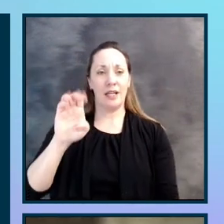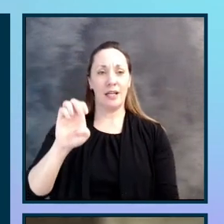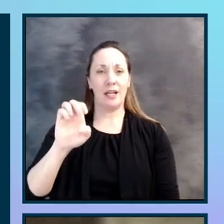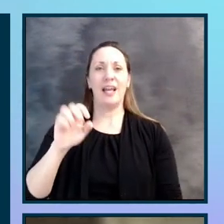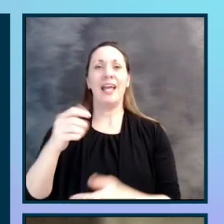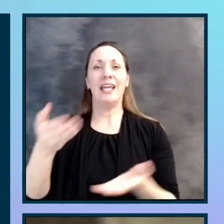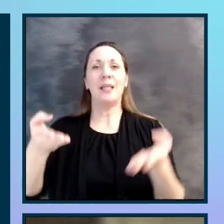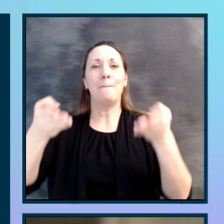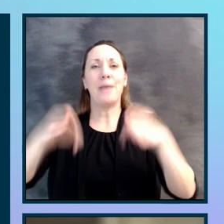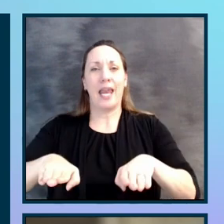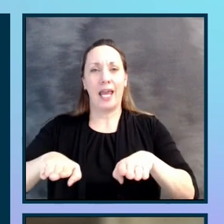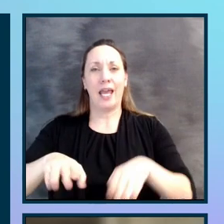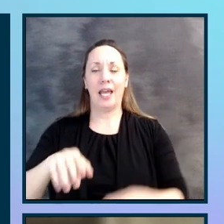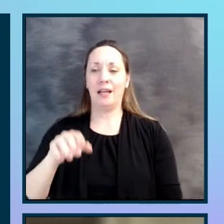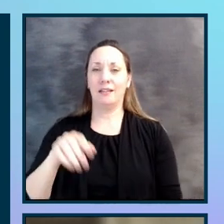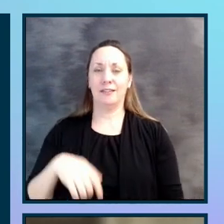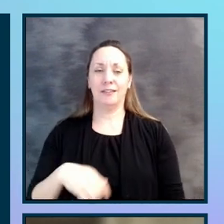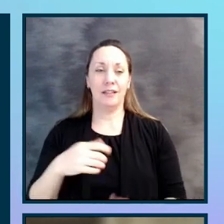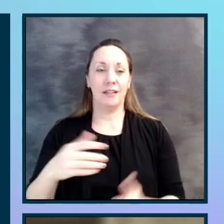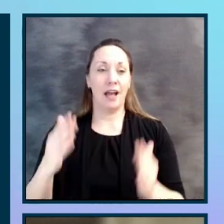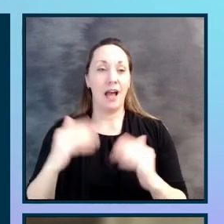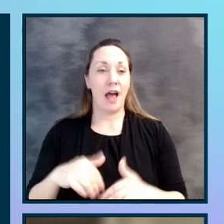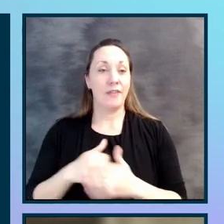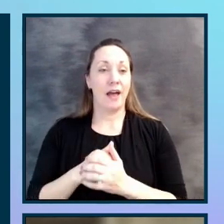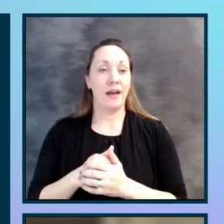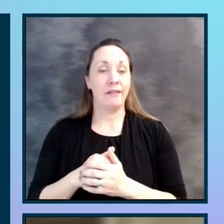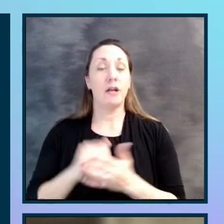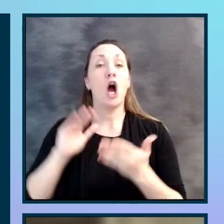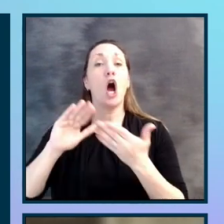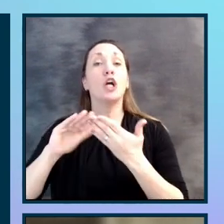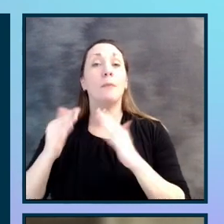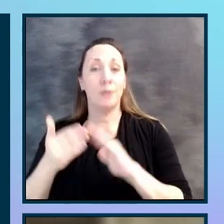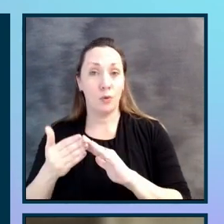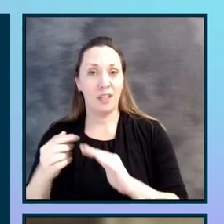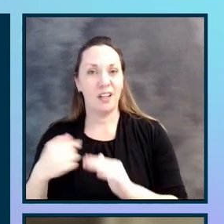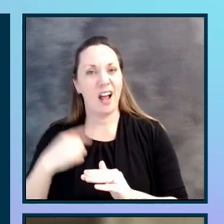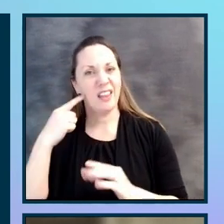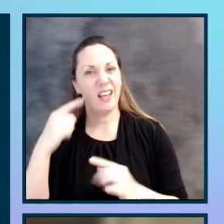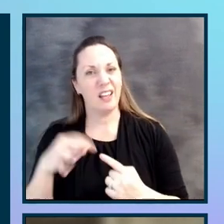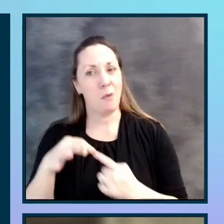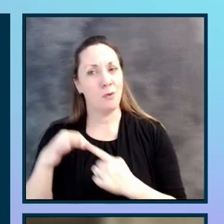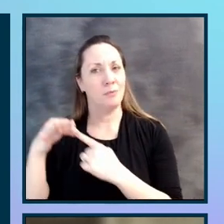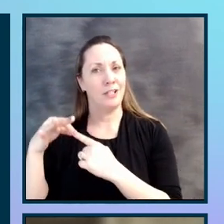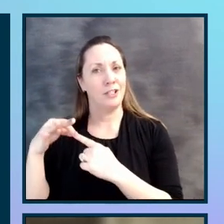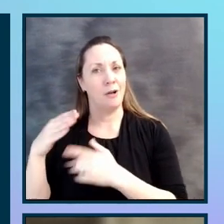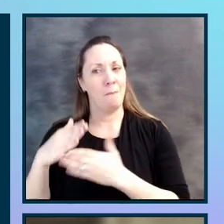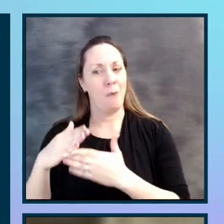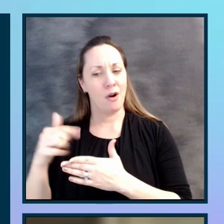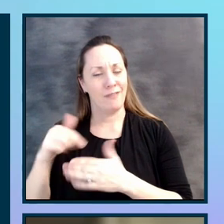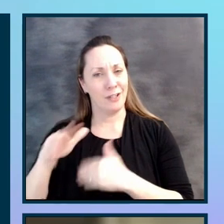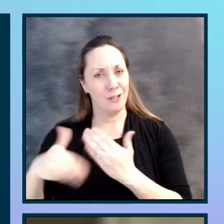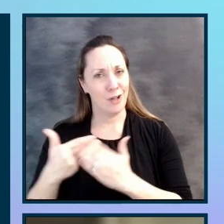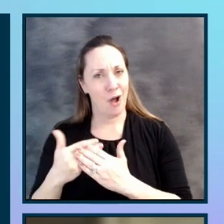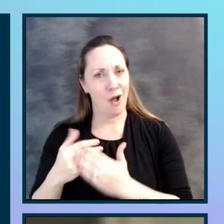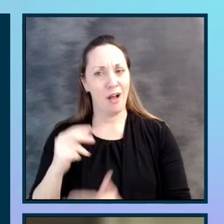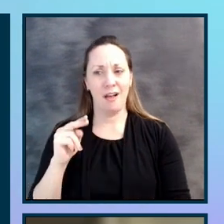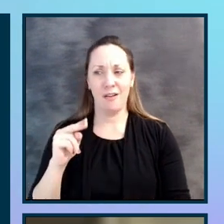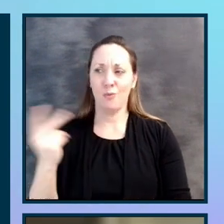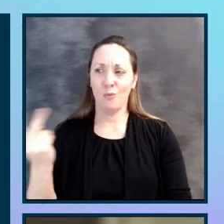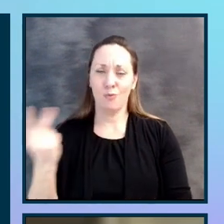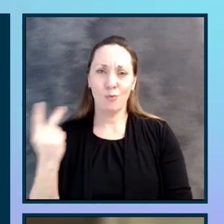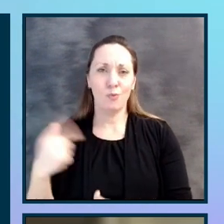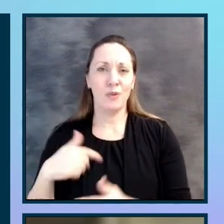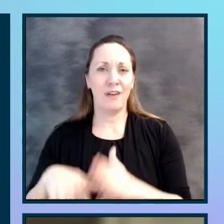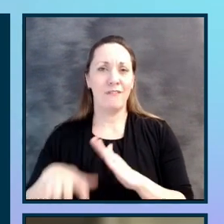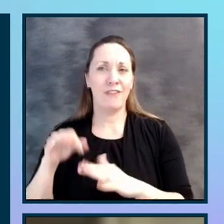our path in that industry. And then community, I think that's the most special piece of this all. As Brian and Nick have found a way together, we have lots of other